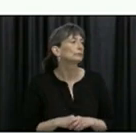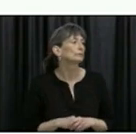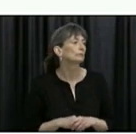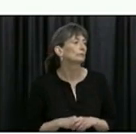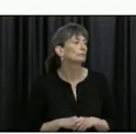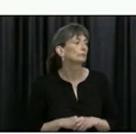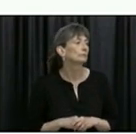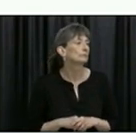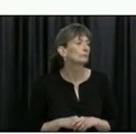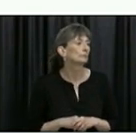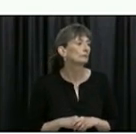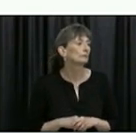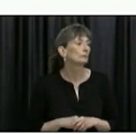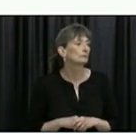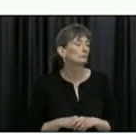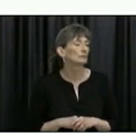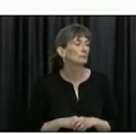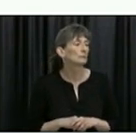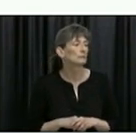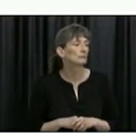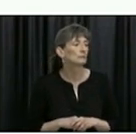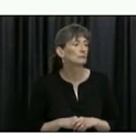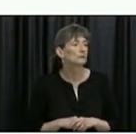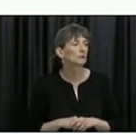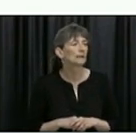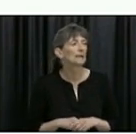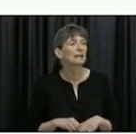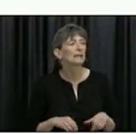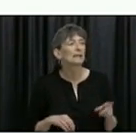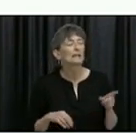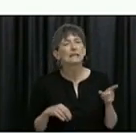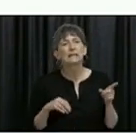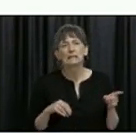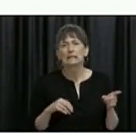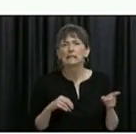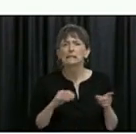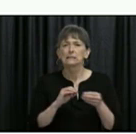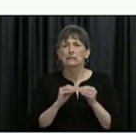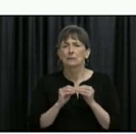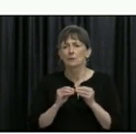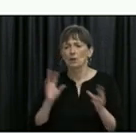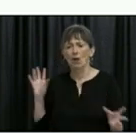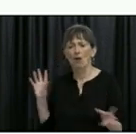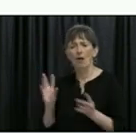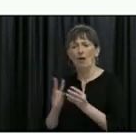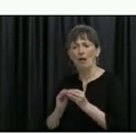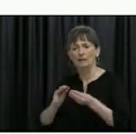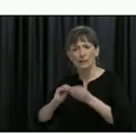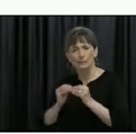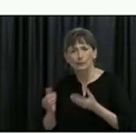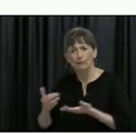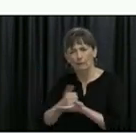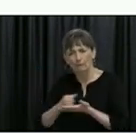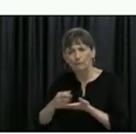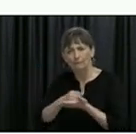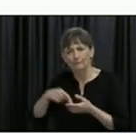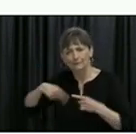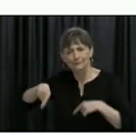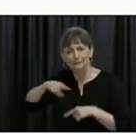get this work started, because it took a while to collect the data and then fine tune the code for this